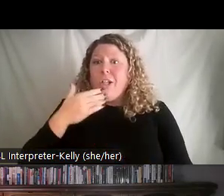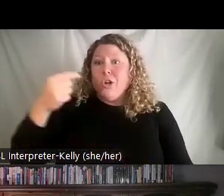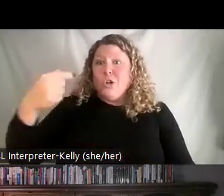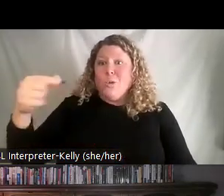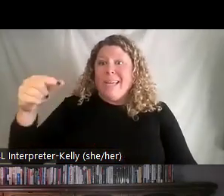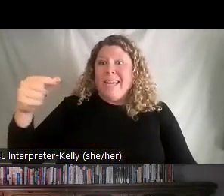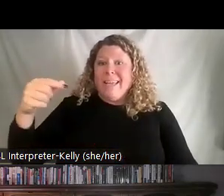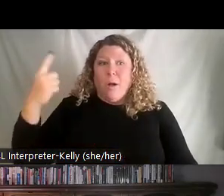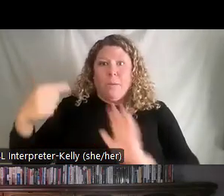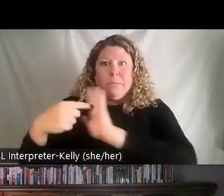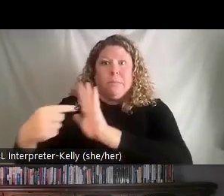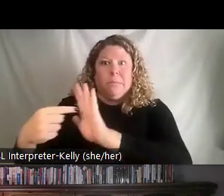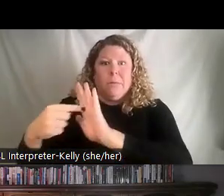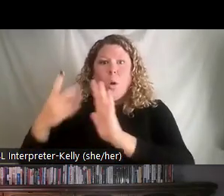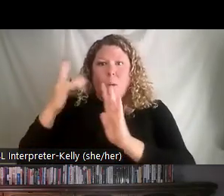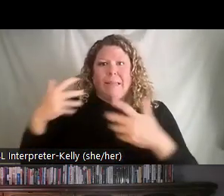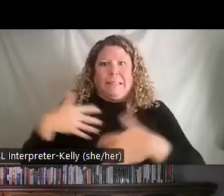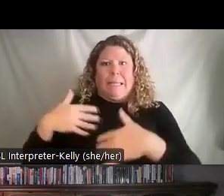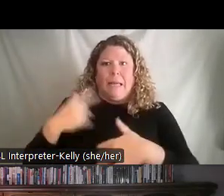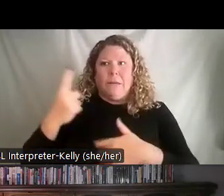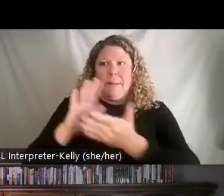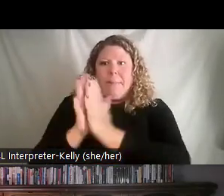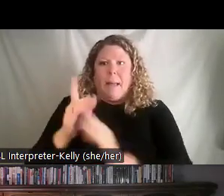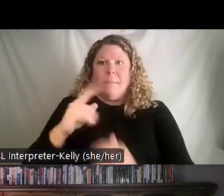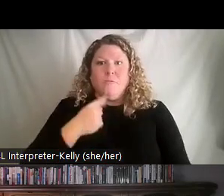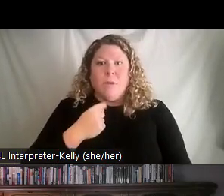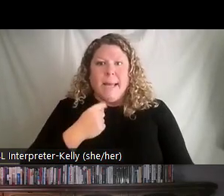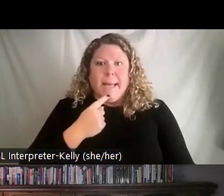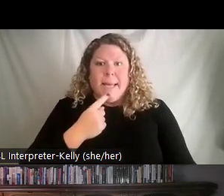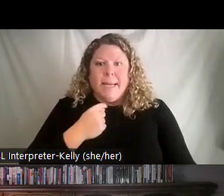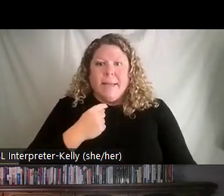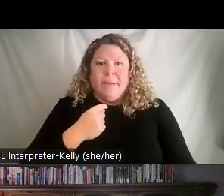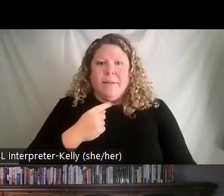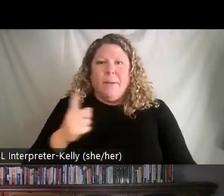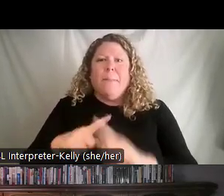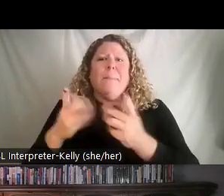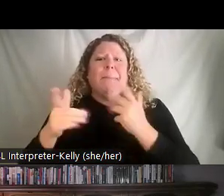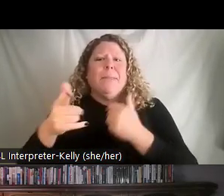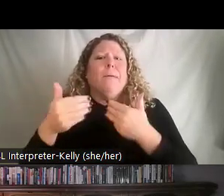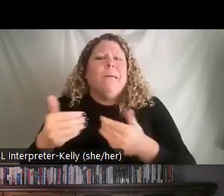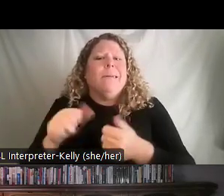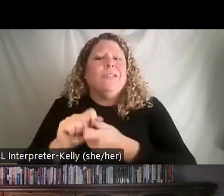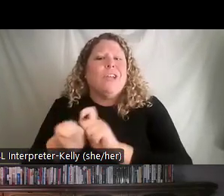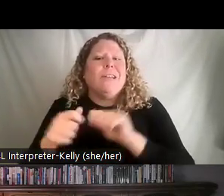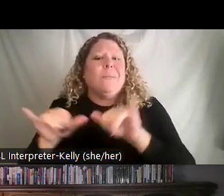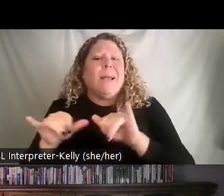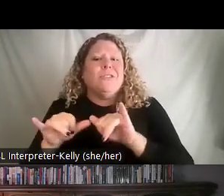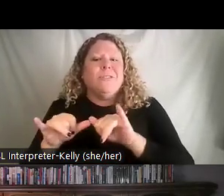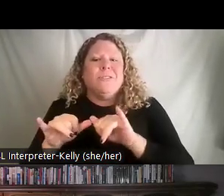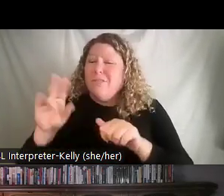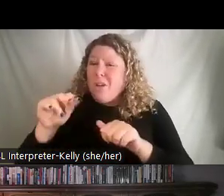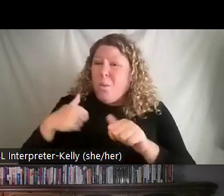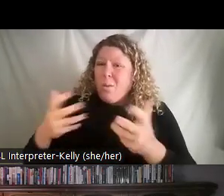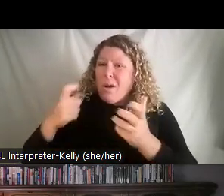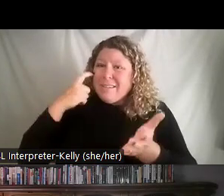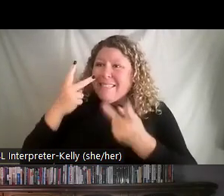of the results of having something go red. What we want to see, because we want a visual workplace, is we want to see the red so that we can identify that, hey, there's